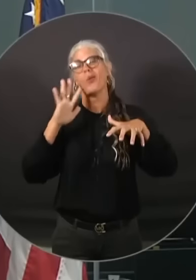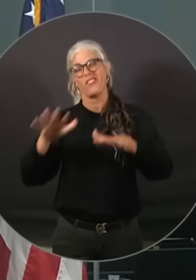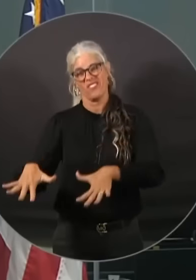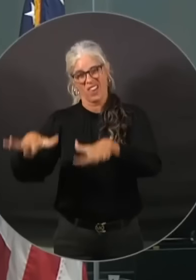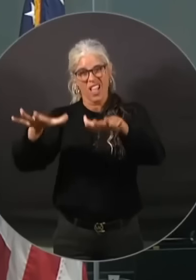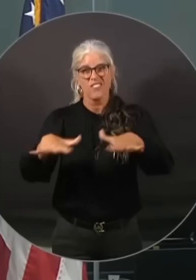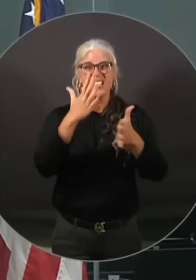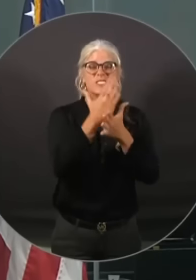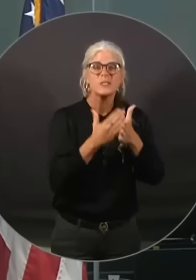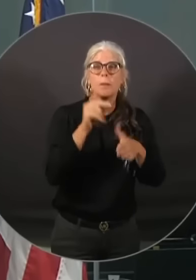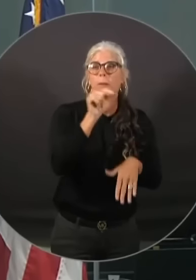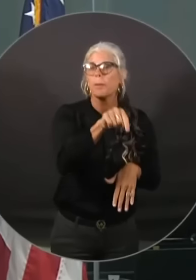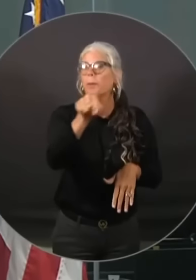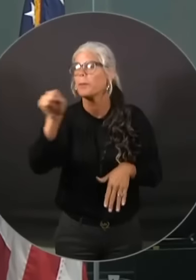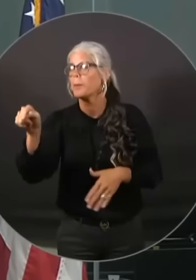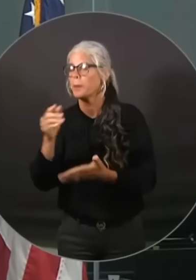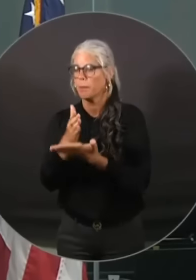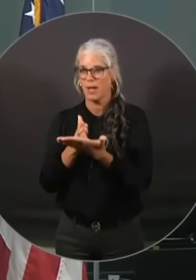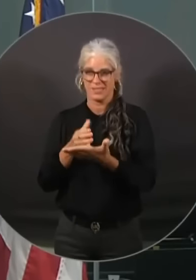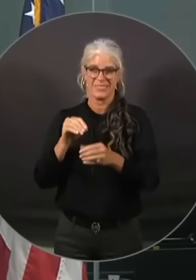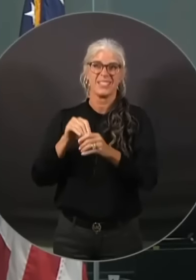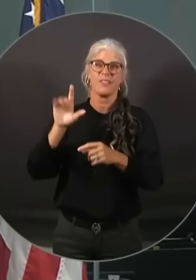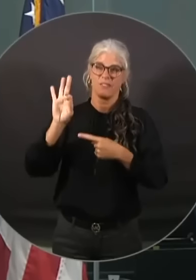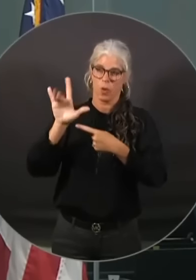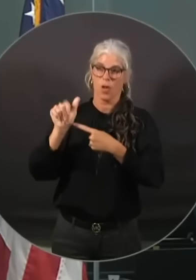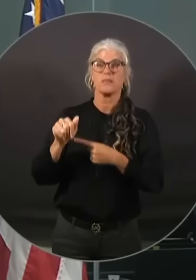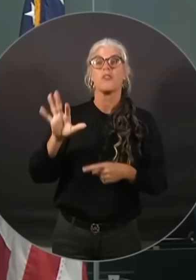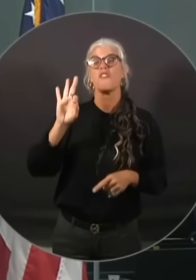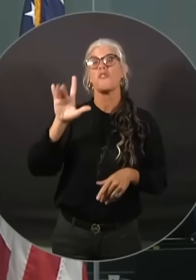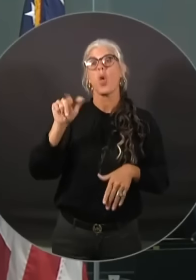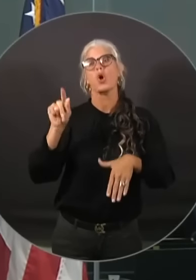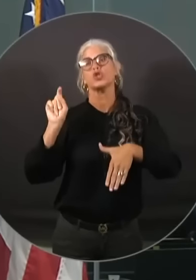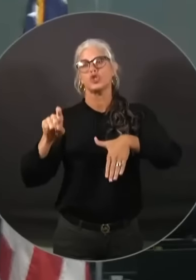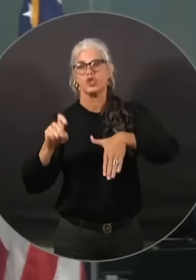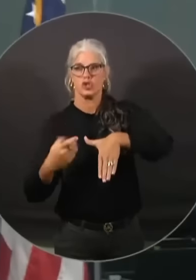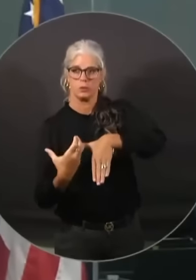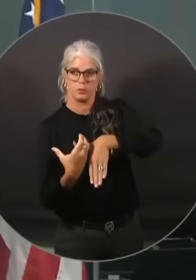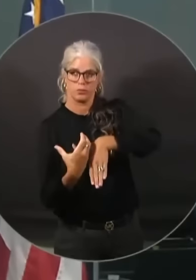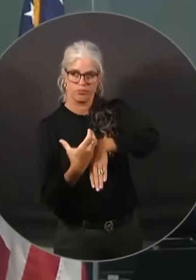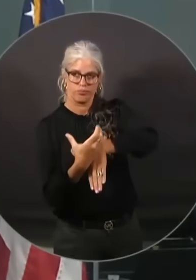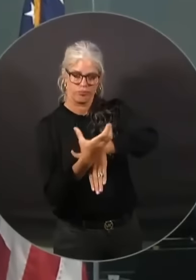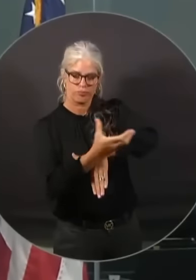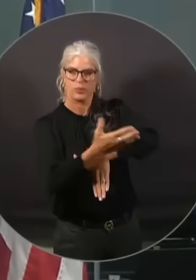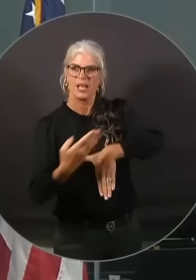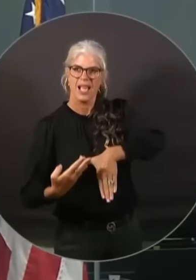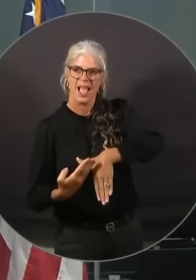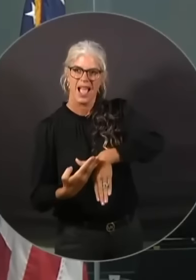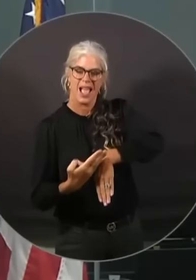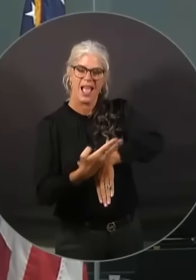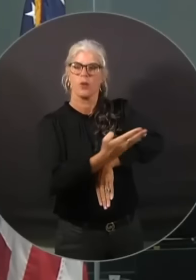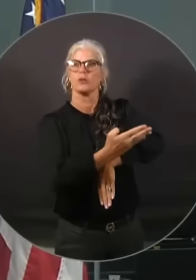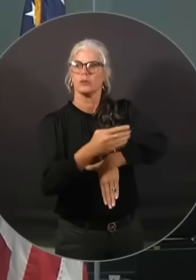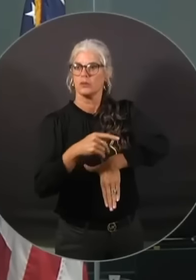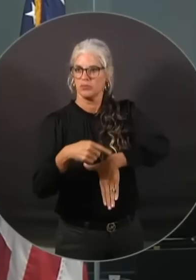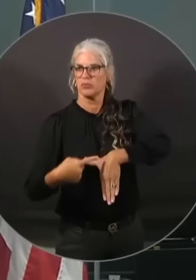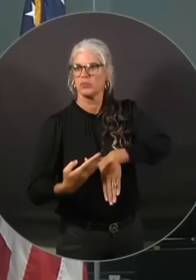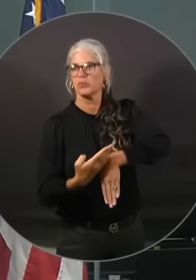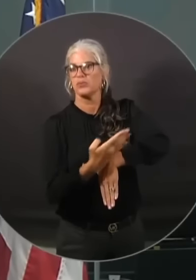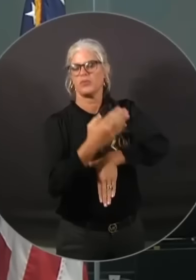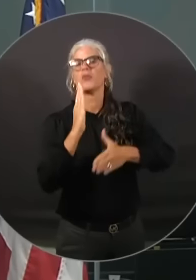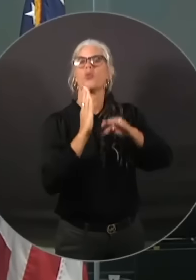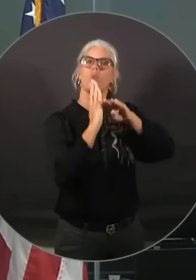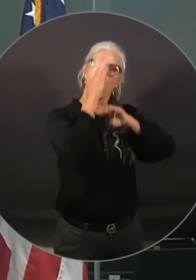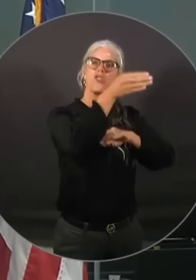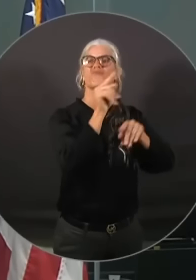Florida. This storm is expected to move throughout north central Florida and likely go into Georgia and